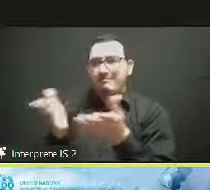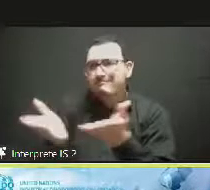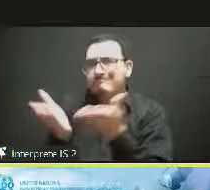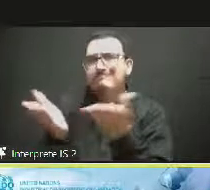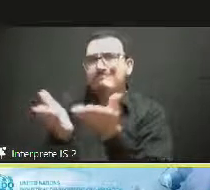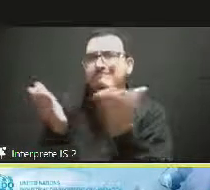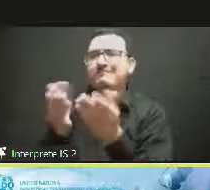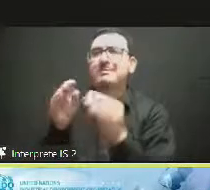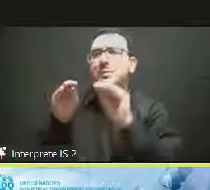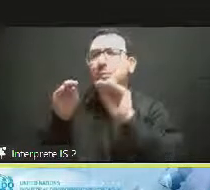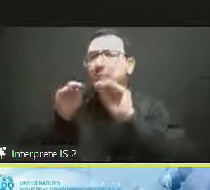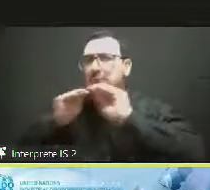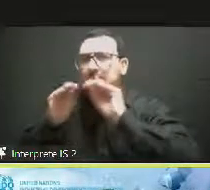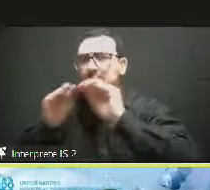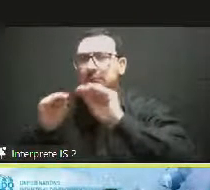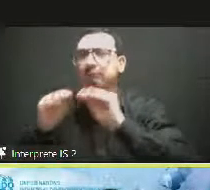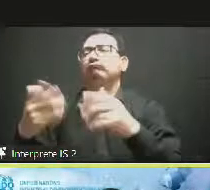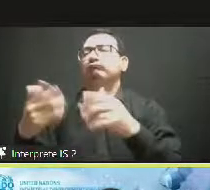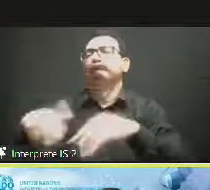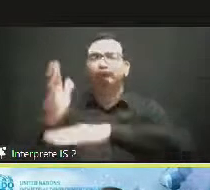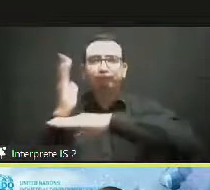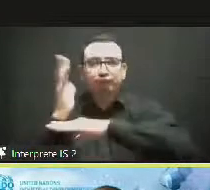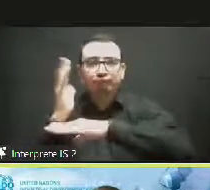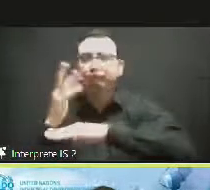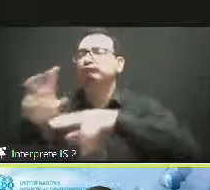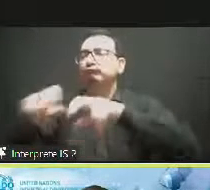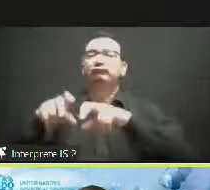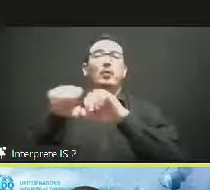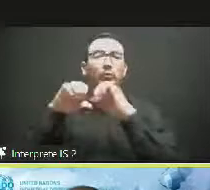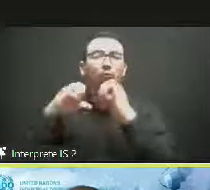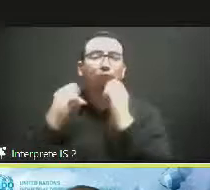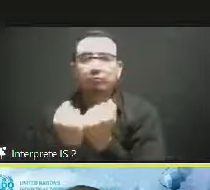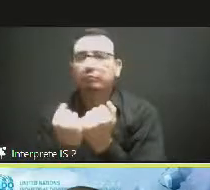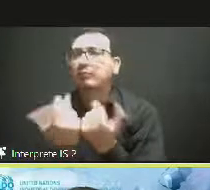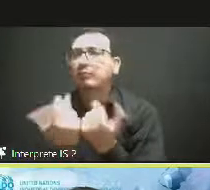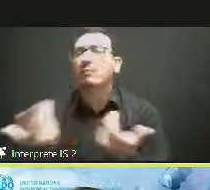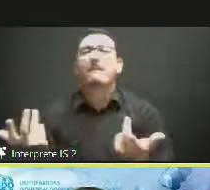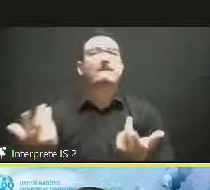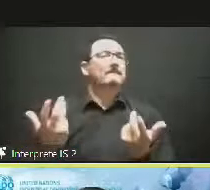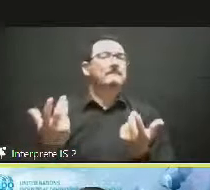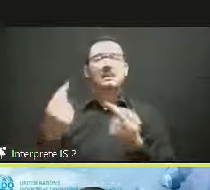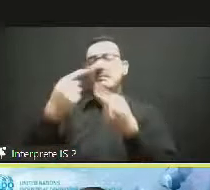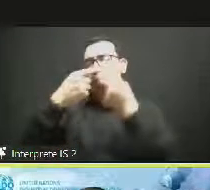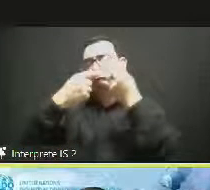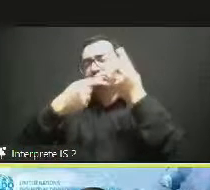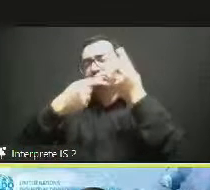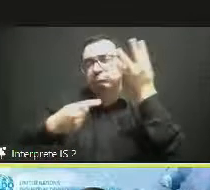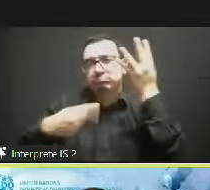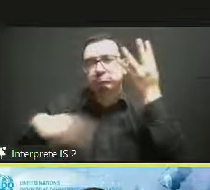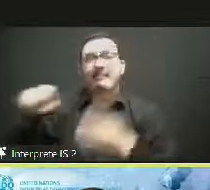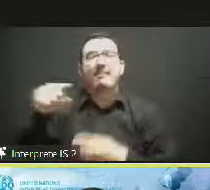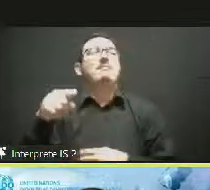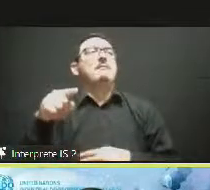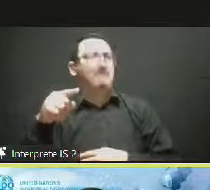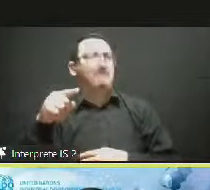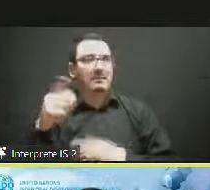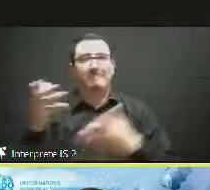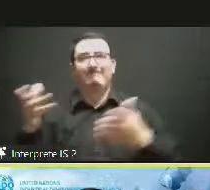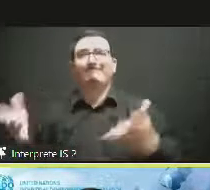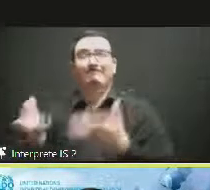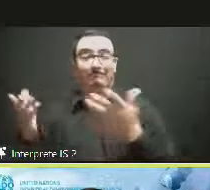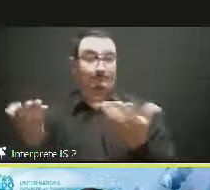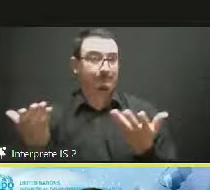experiences, etc. I would like also to bring here the case of Tunisia,